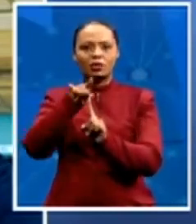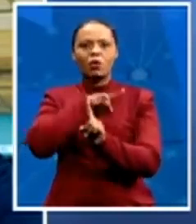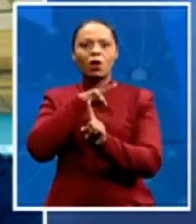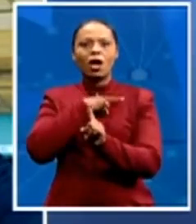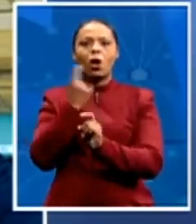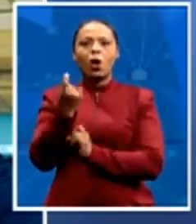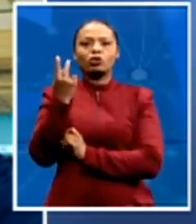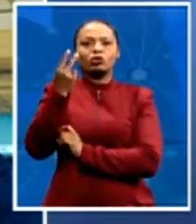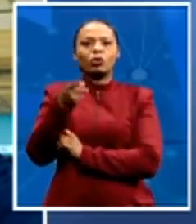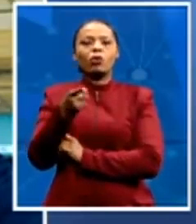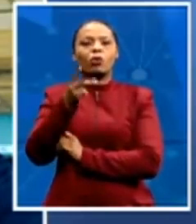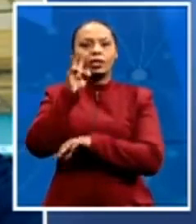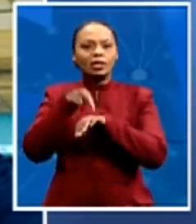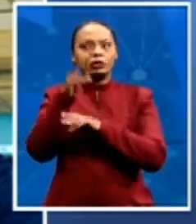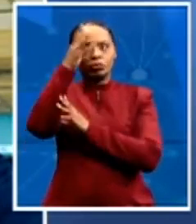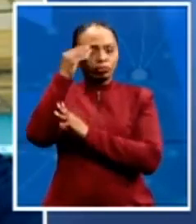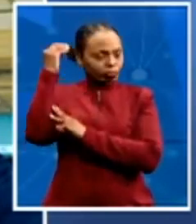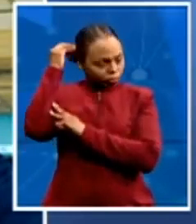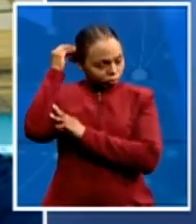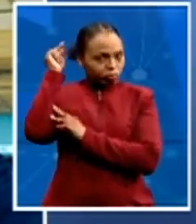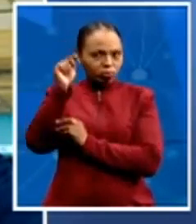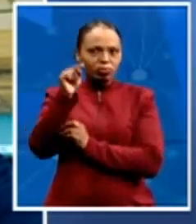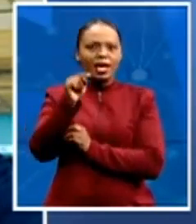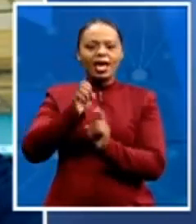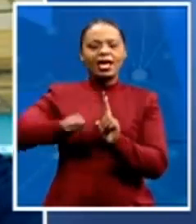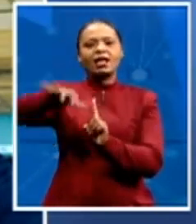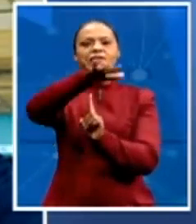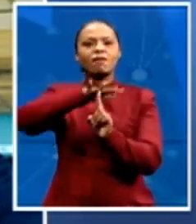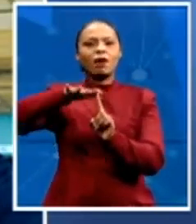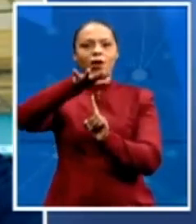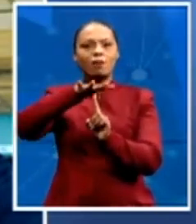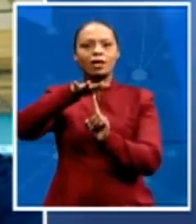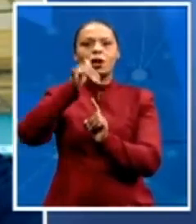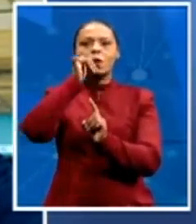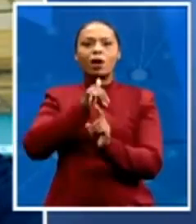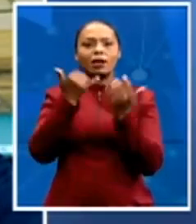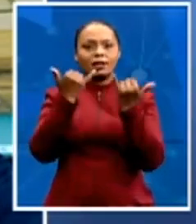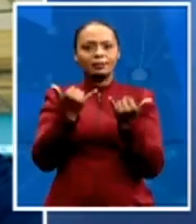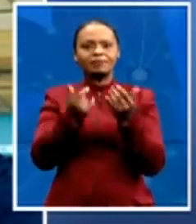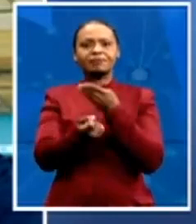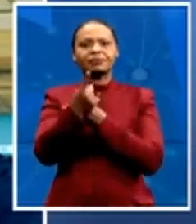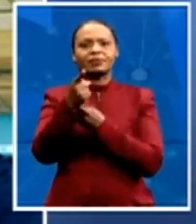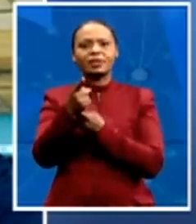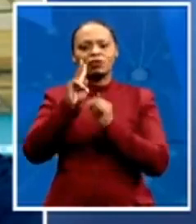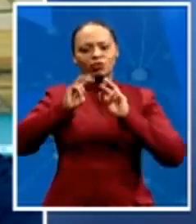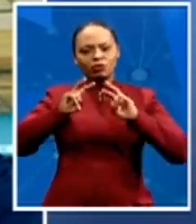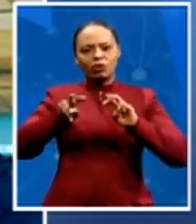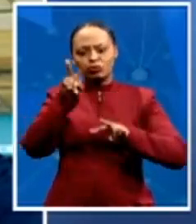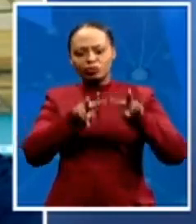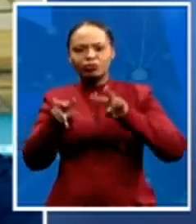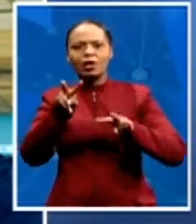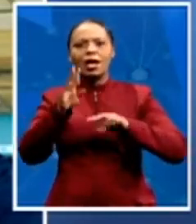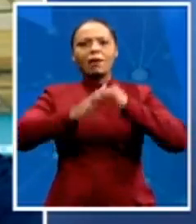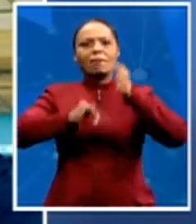of environment when you repatriate bodies. And, therefore, this was done. We